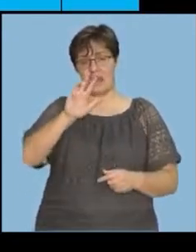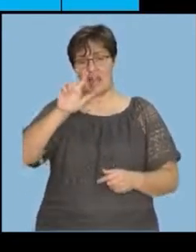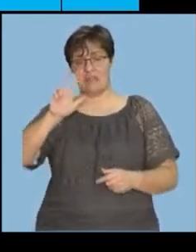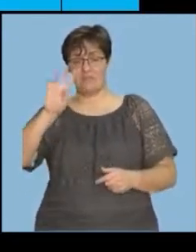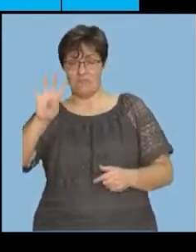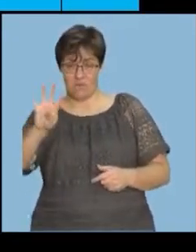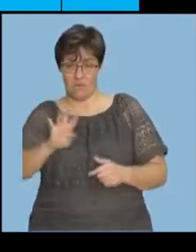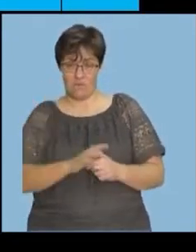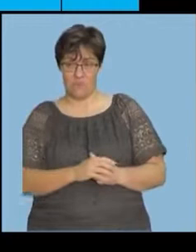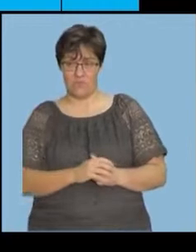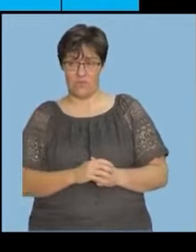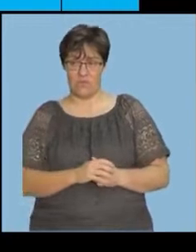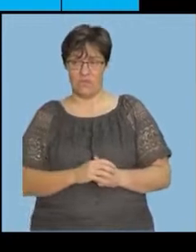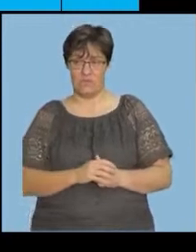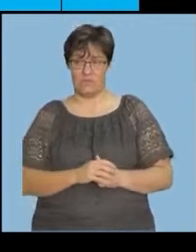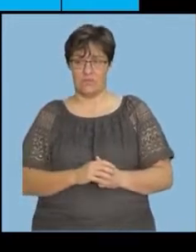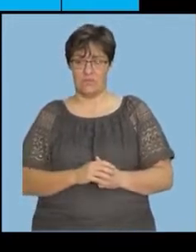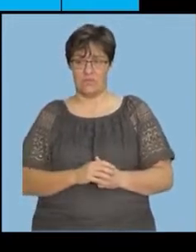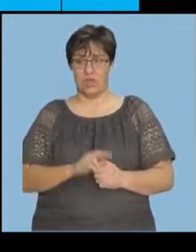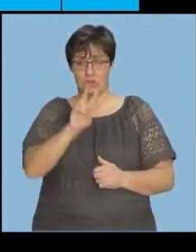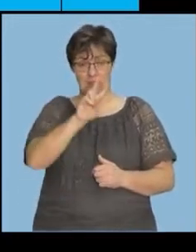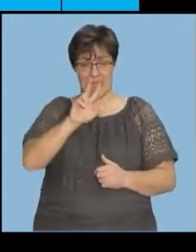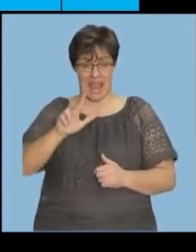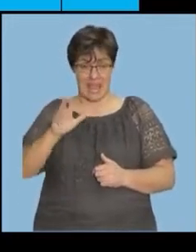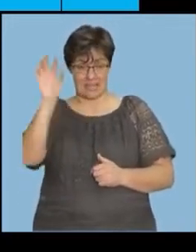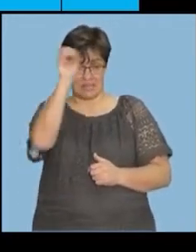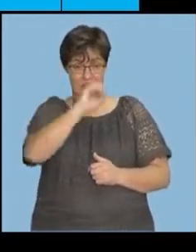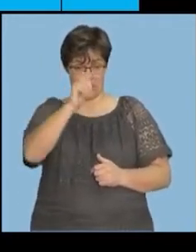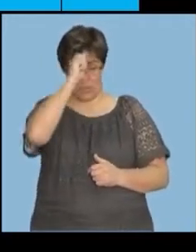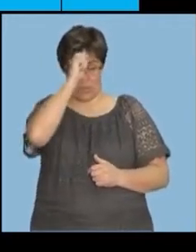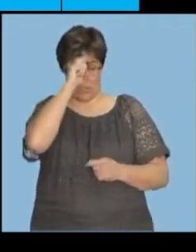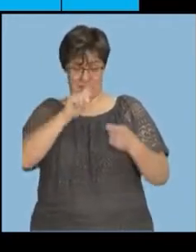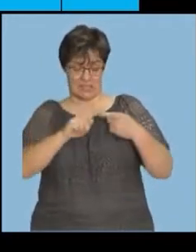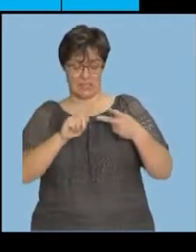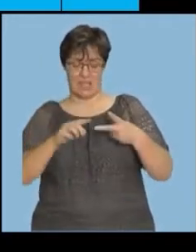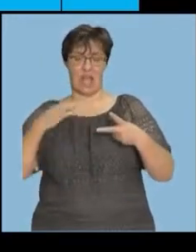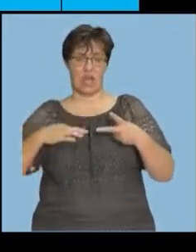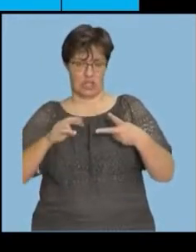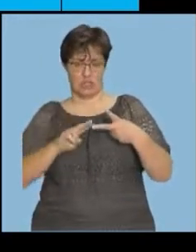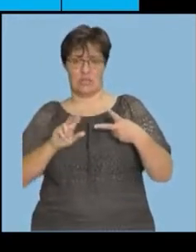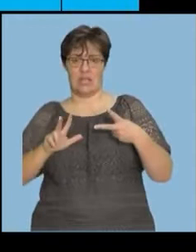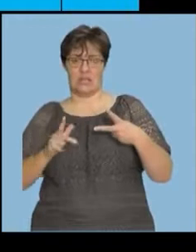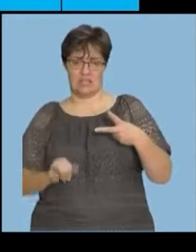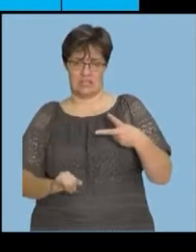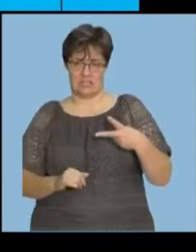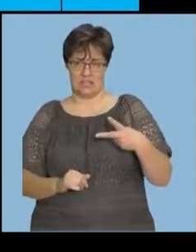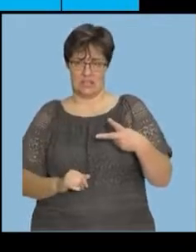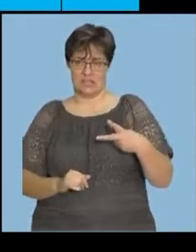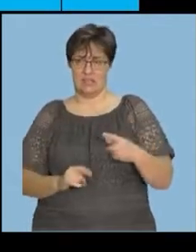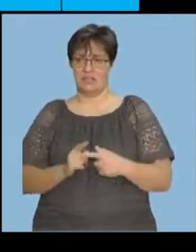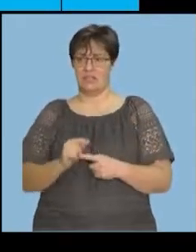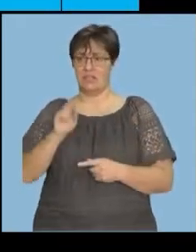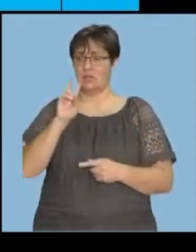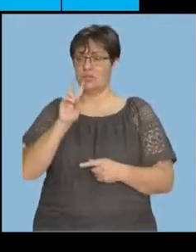see 28% boys smoking, girls still 28%. If you look at